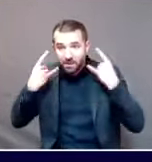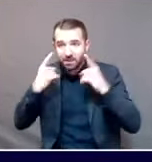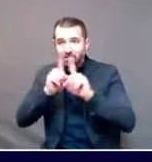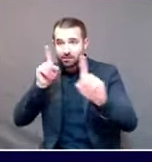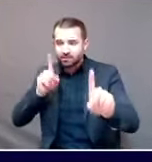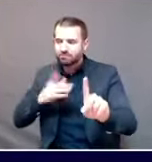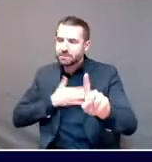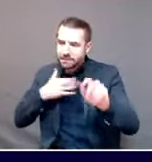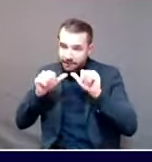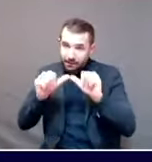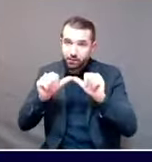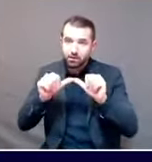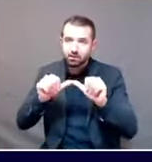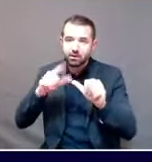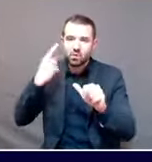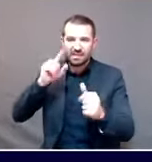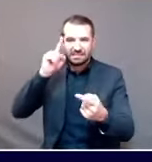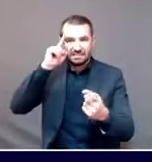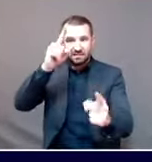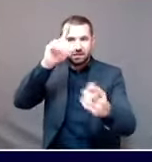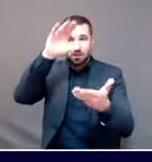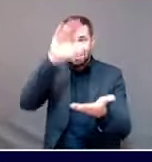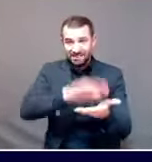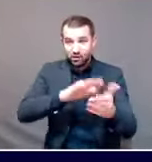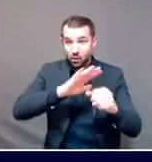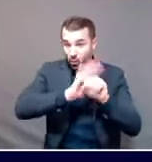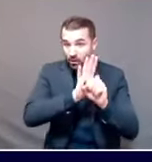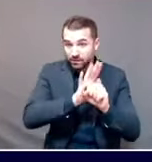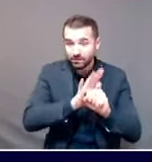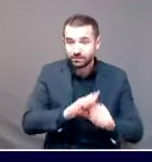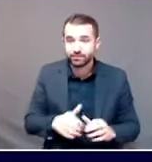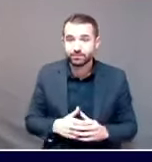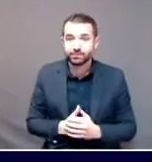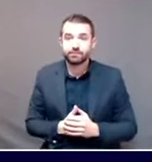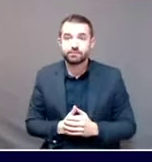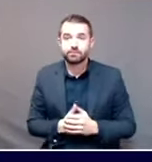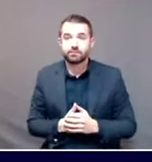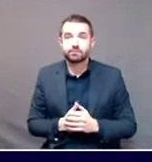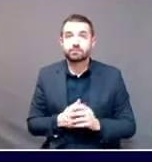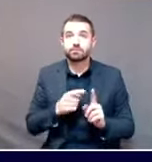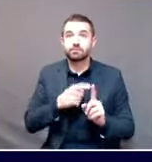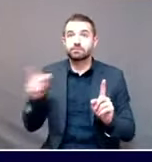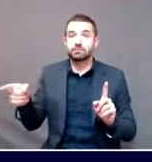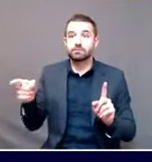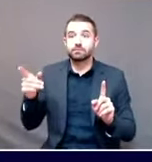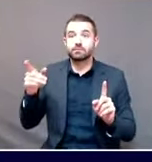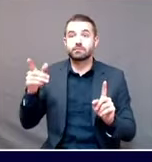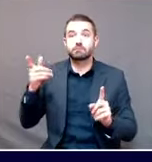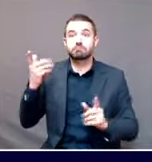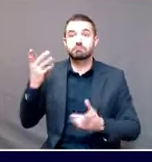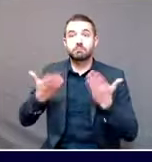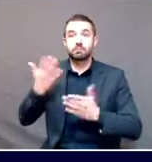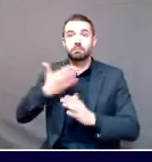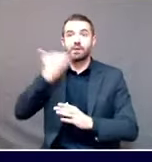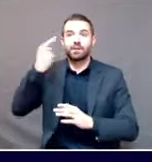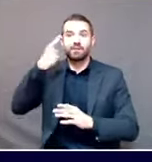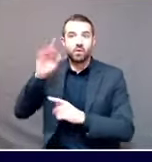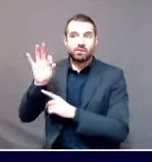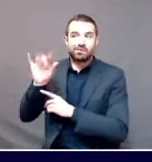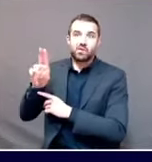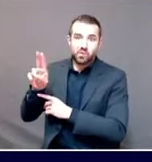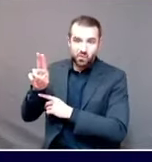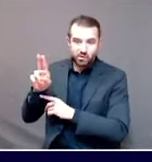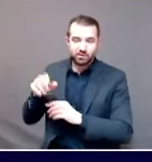-19 rates, but they may be even more useful at reducing the rates of the flu. They remain critical,